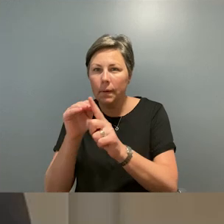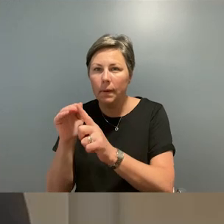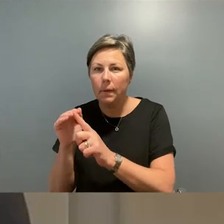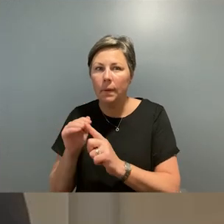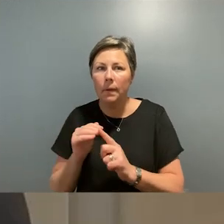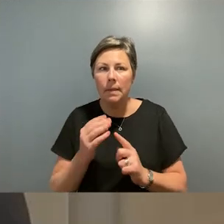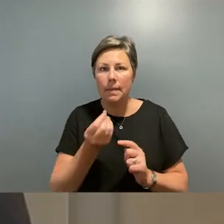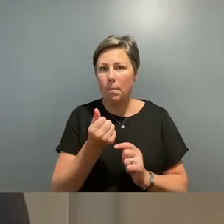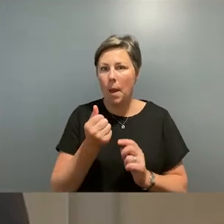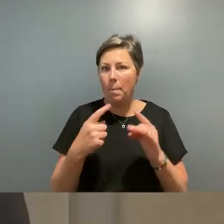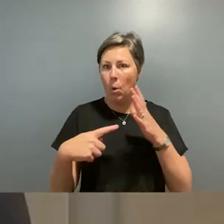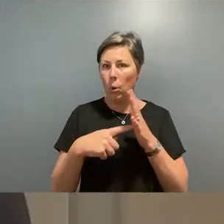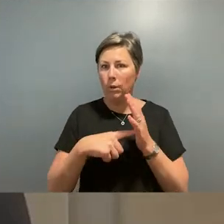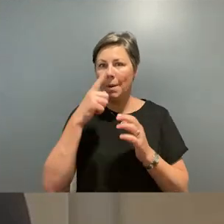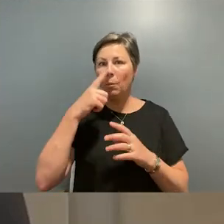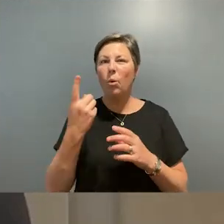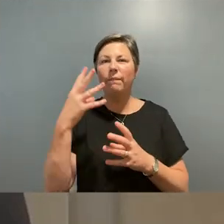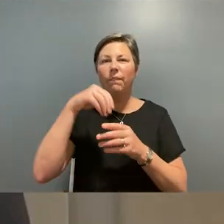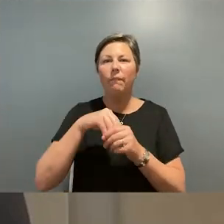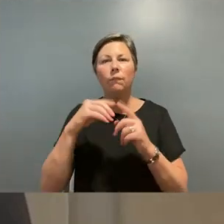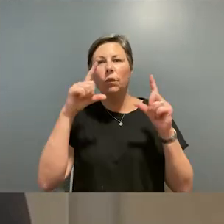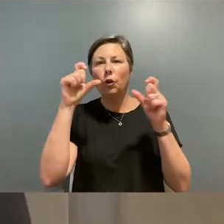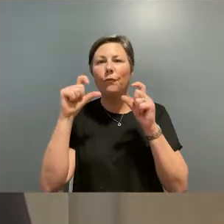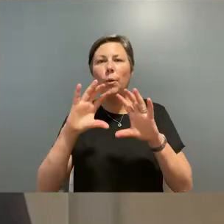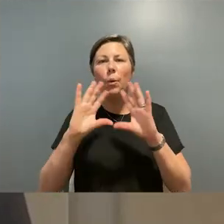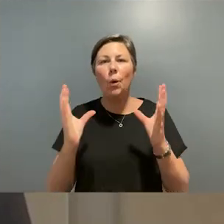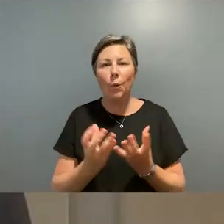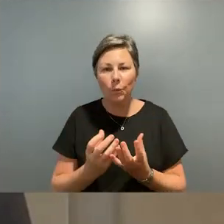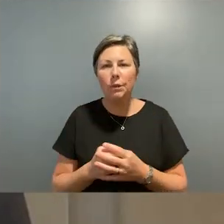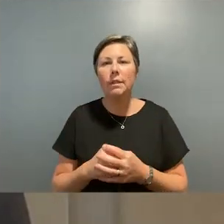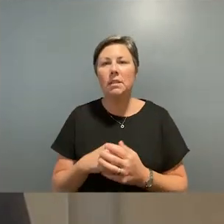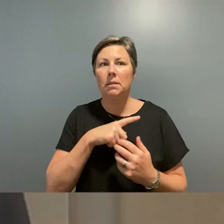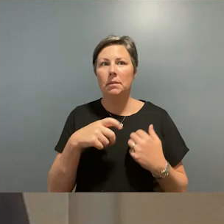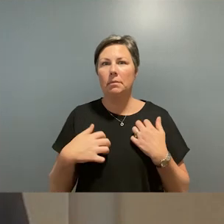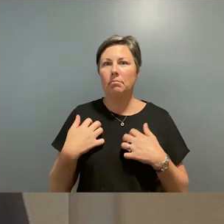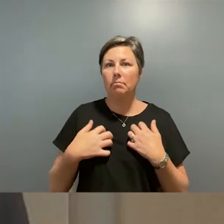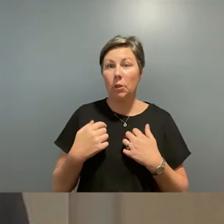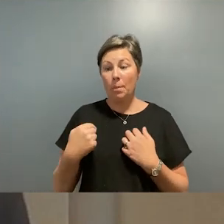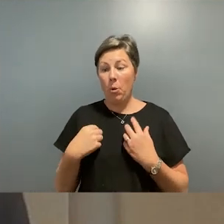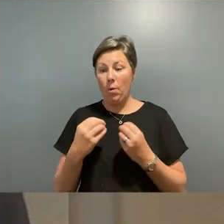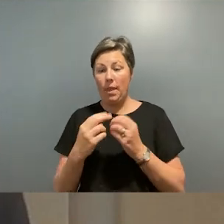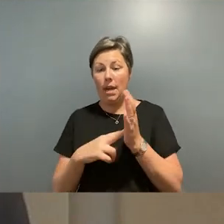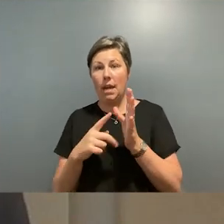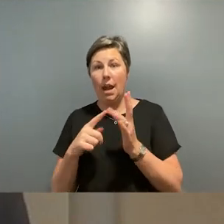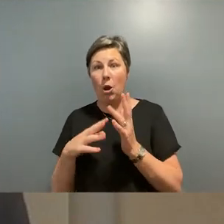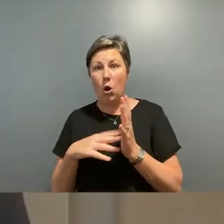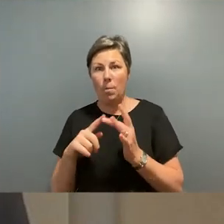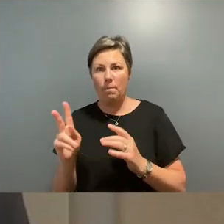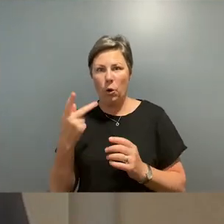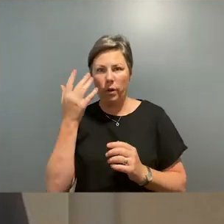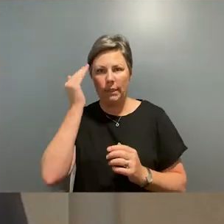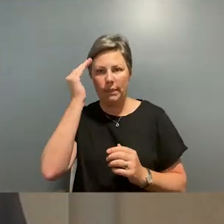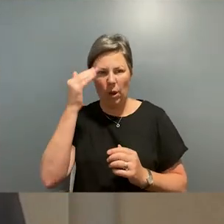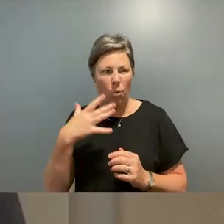photography in the city they got pretty excited by the idea and naomi and i both became